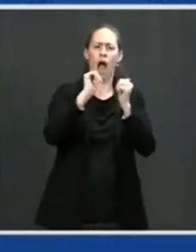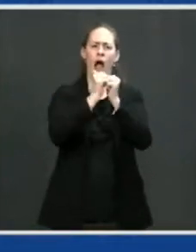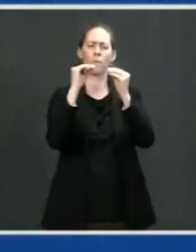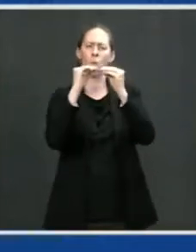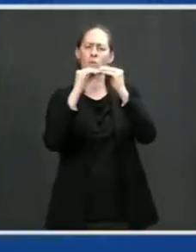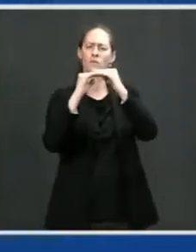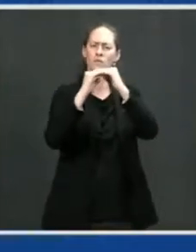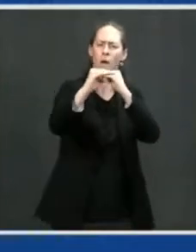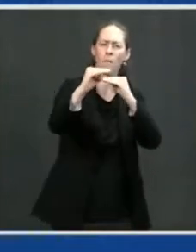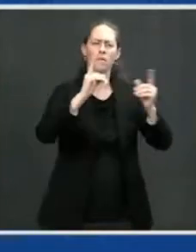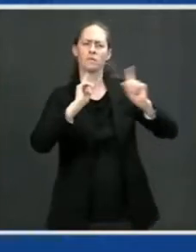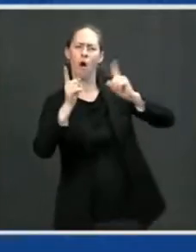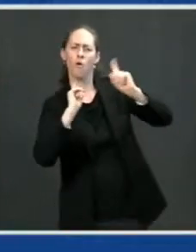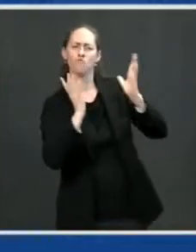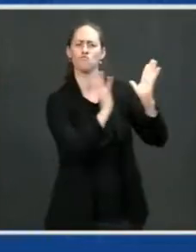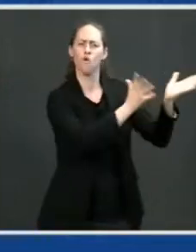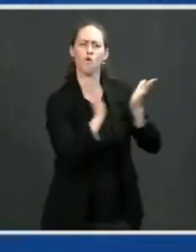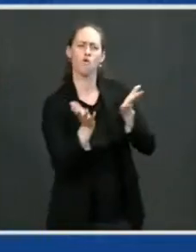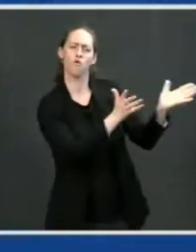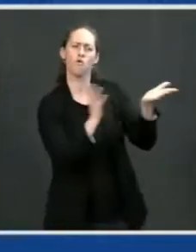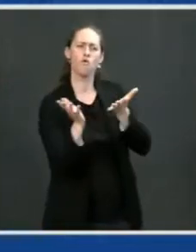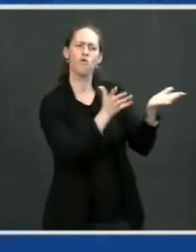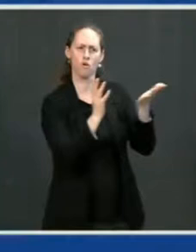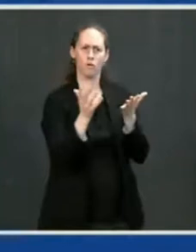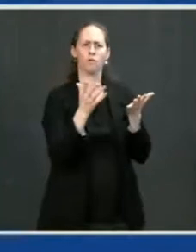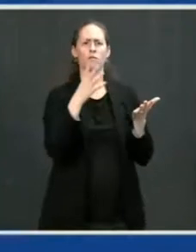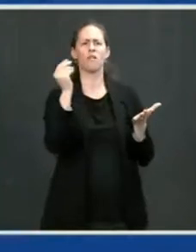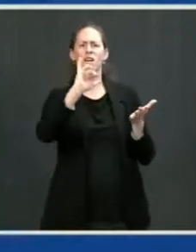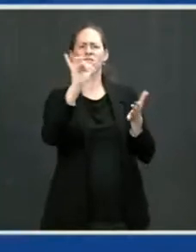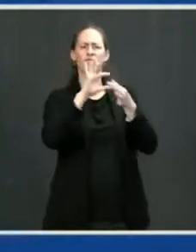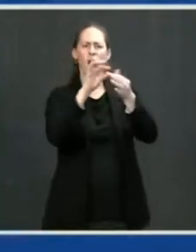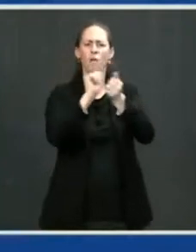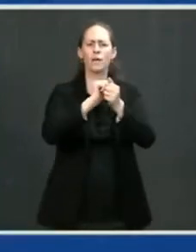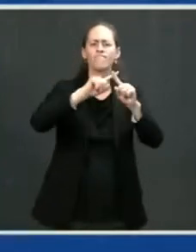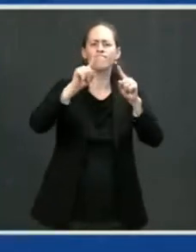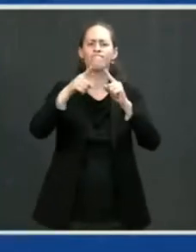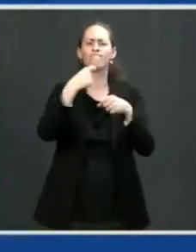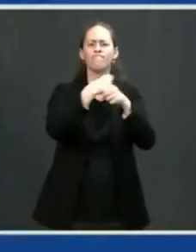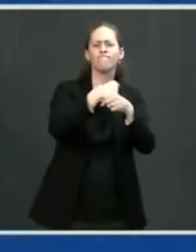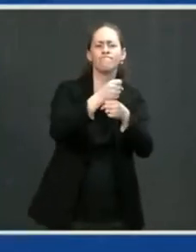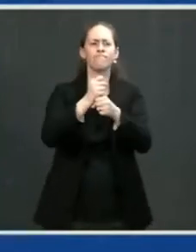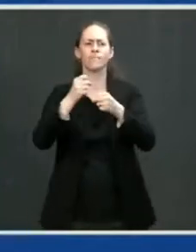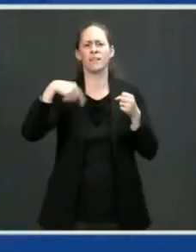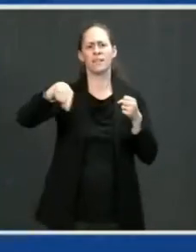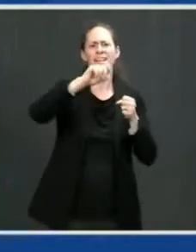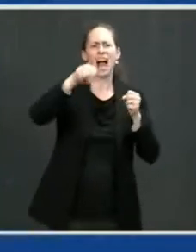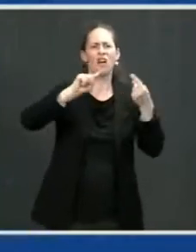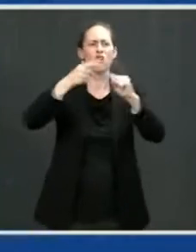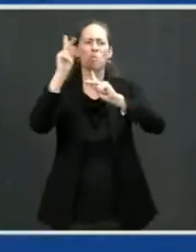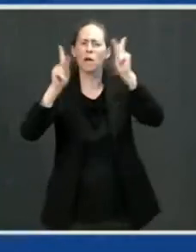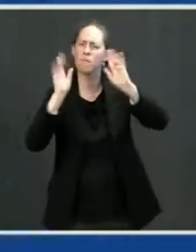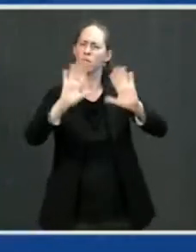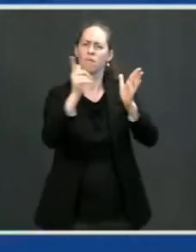cooperation in arms control and security. We can address critical global challenges that require Russia and the United States to work